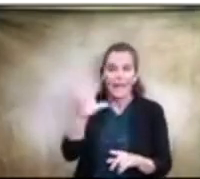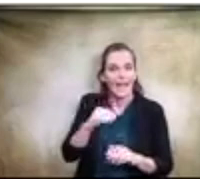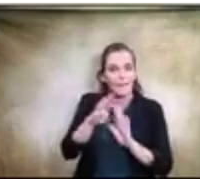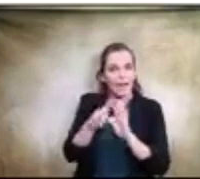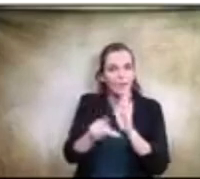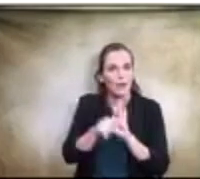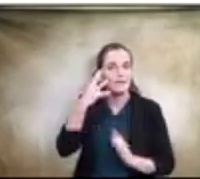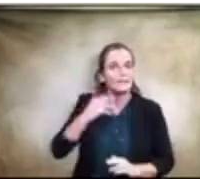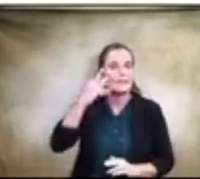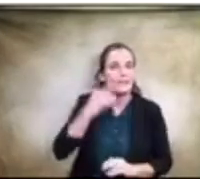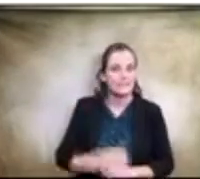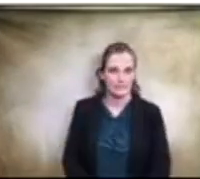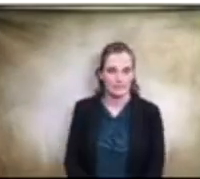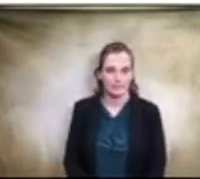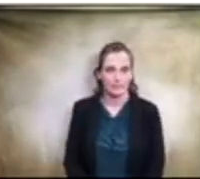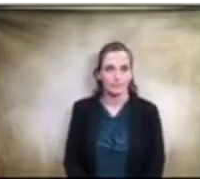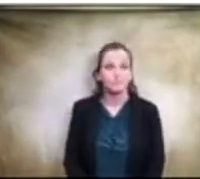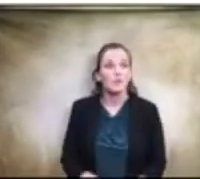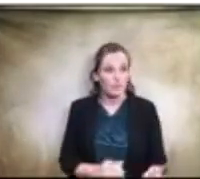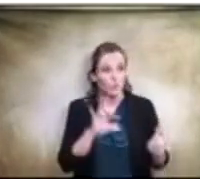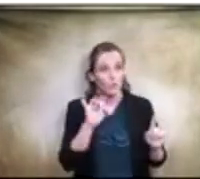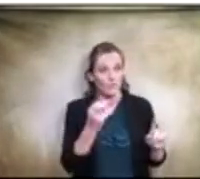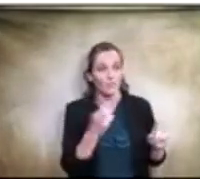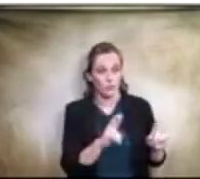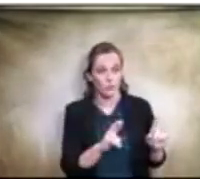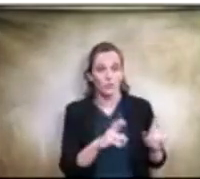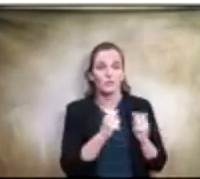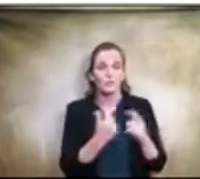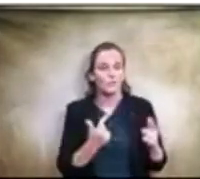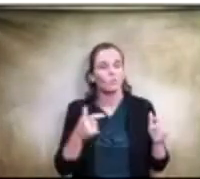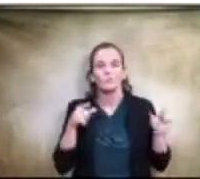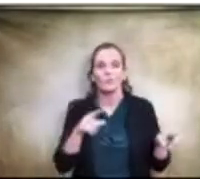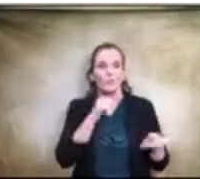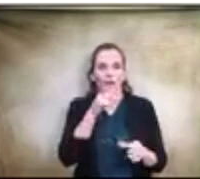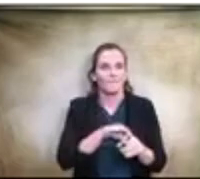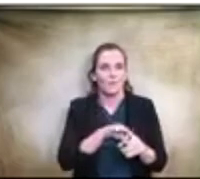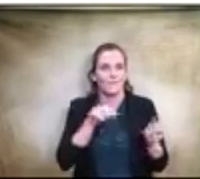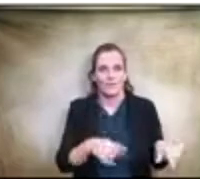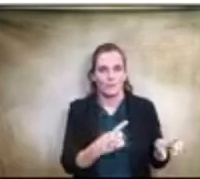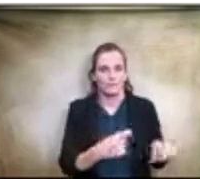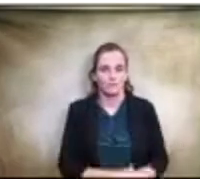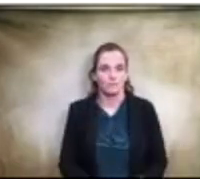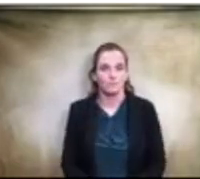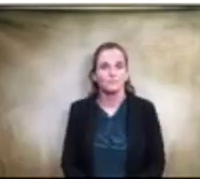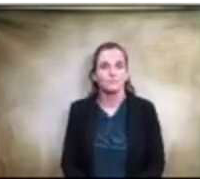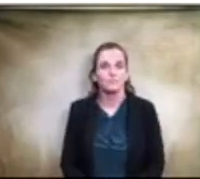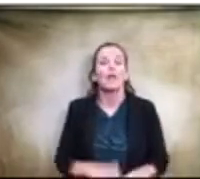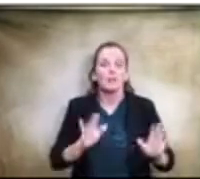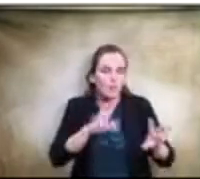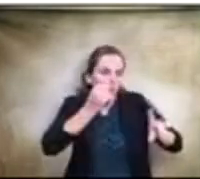Okay, Sarah, and we're pulling this, so we're not voting for this one tonight. Well, I understand. I what understand what you're saying. You